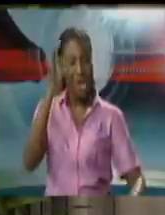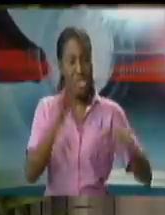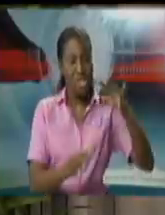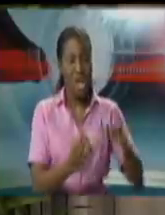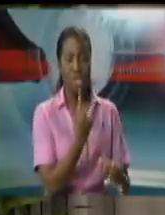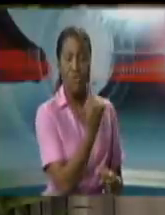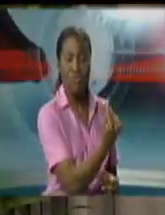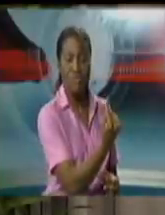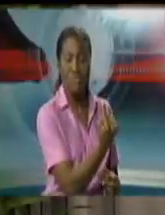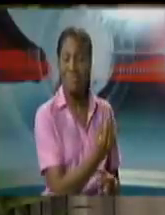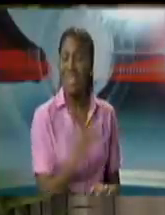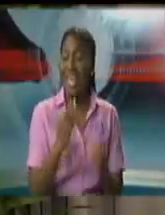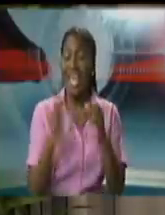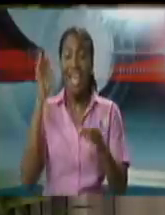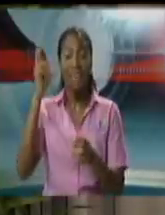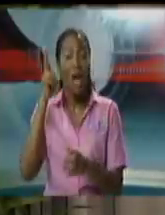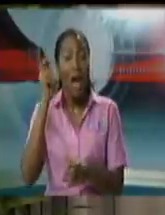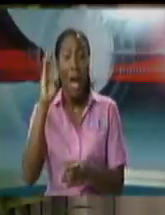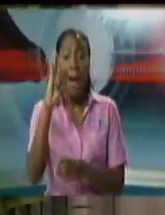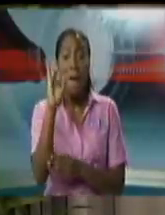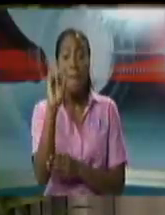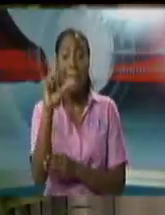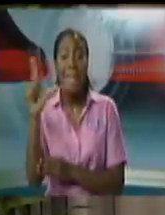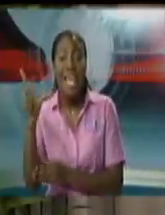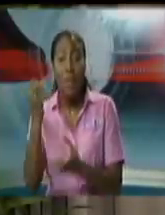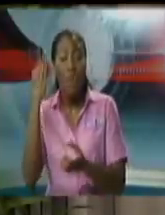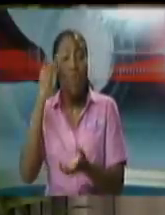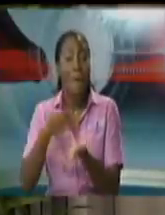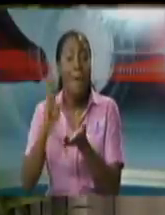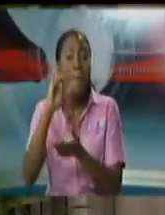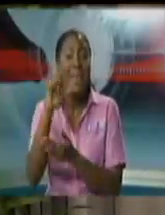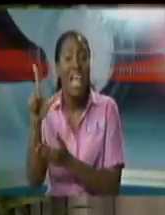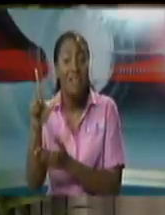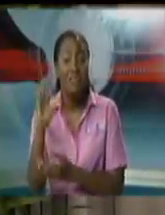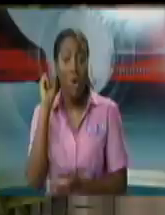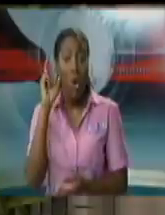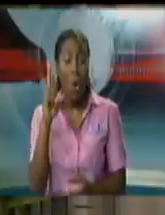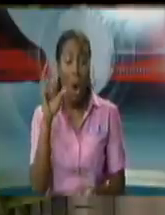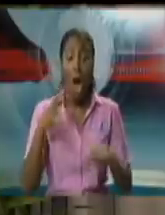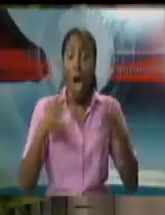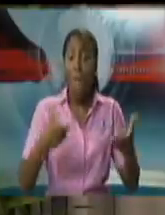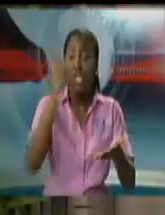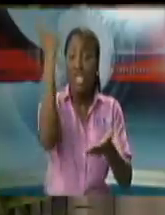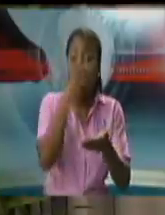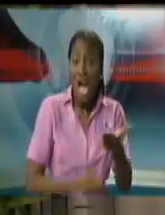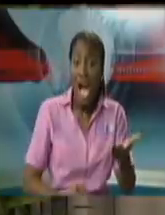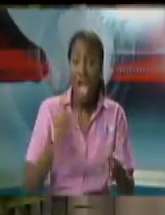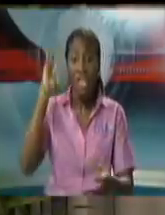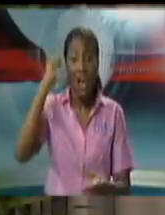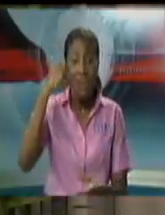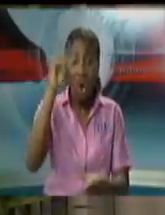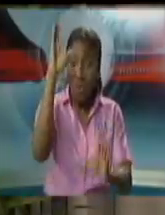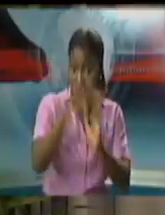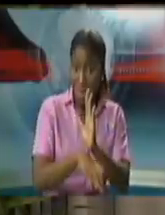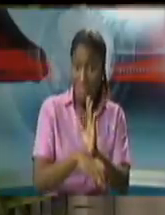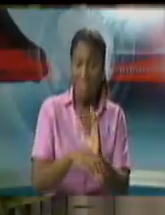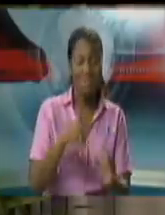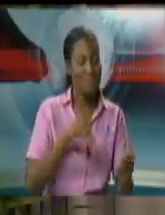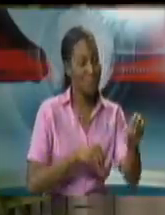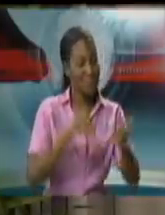bail hearings, remand appearances, and charge matters. This is added to by the operationalization